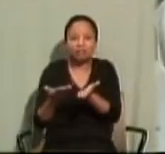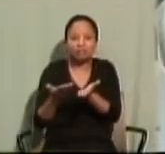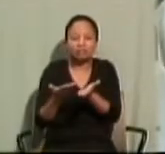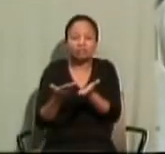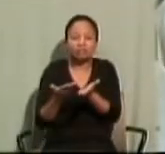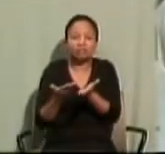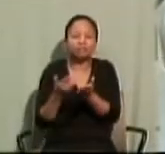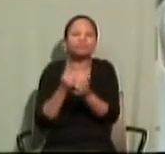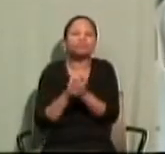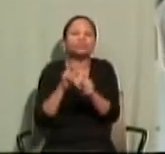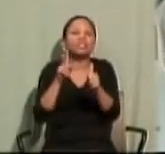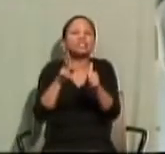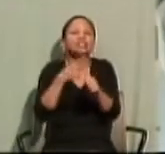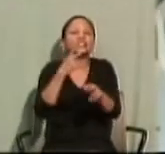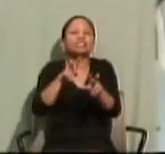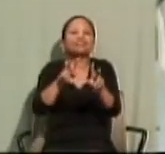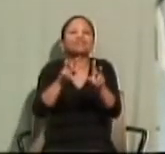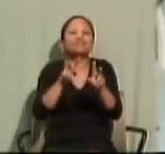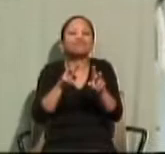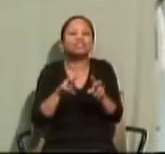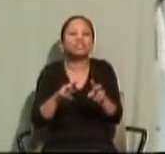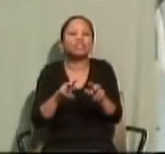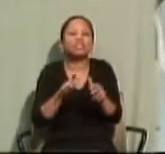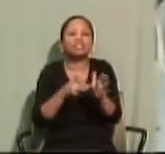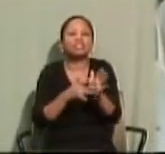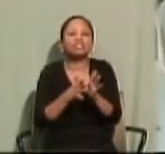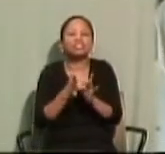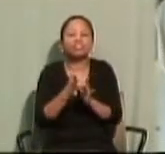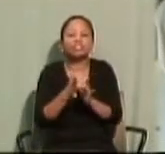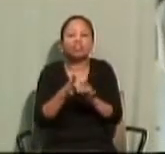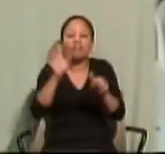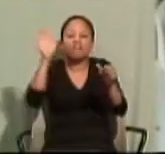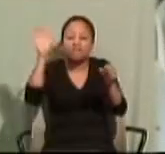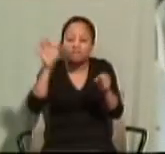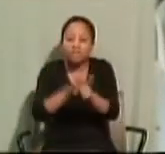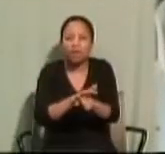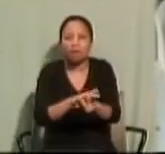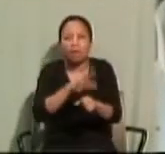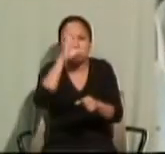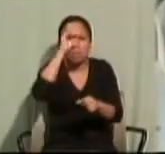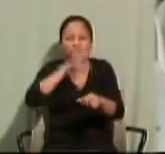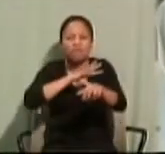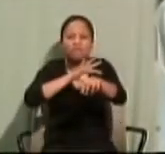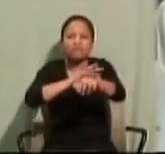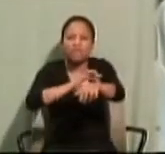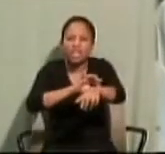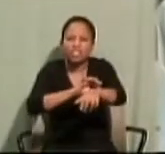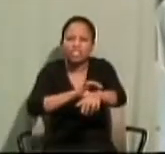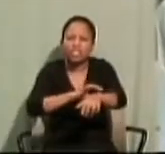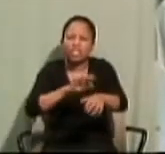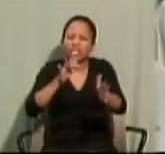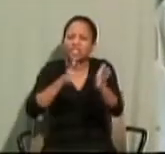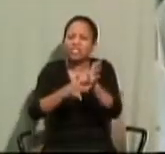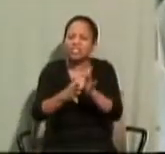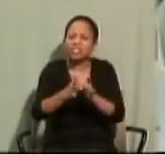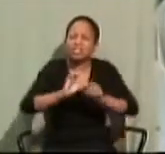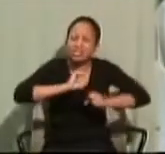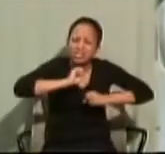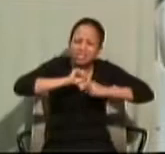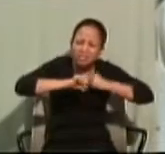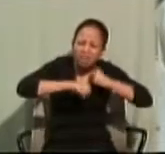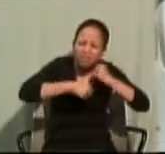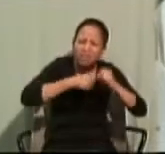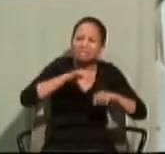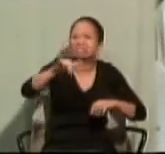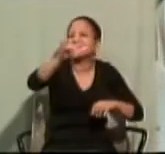reading that Jesus was fully man, able to suffer as we